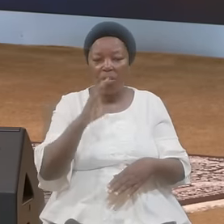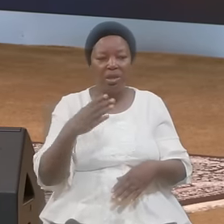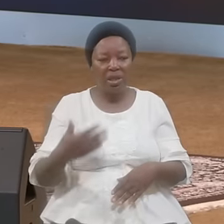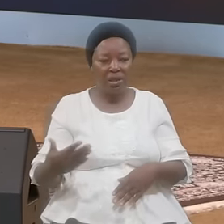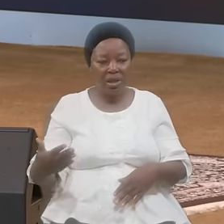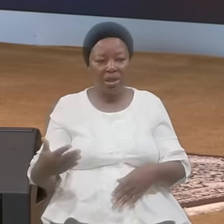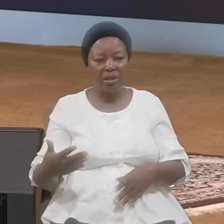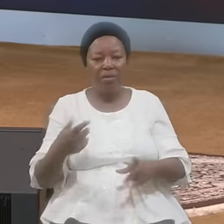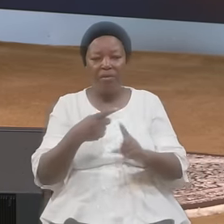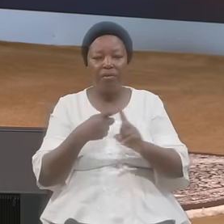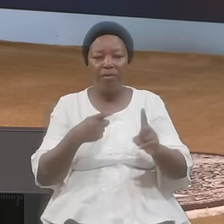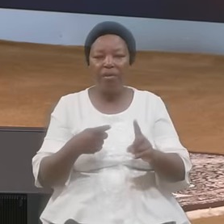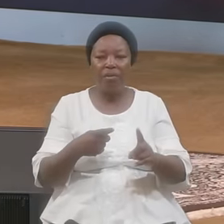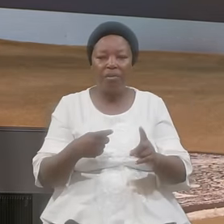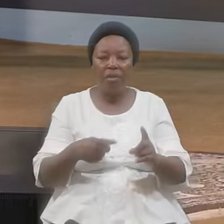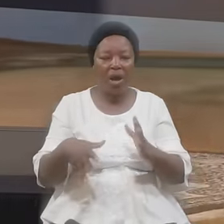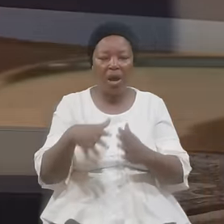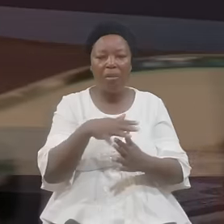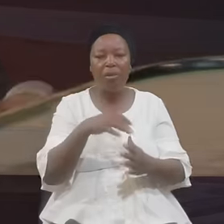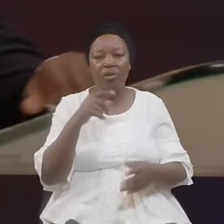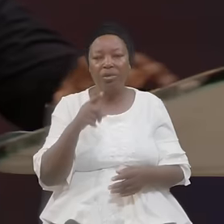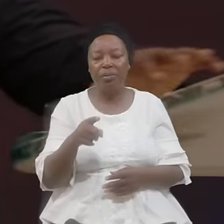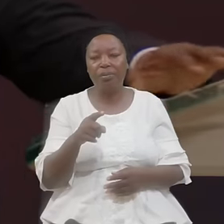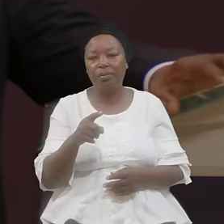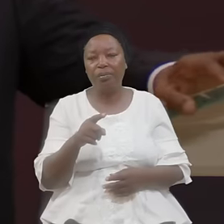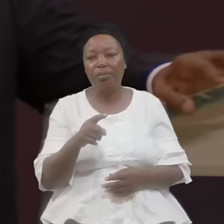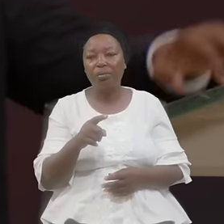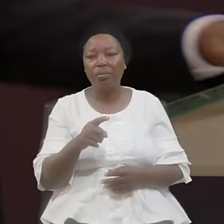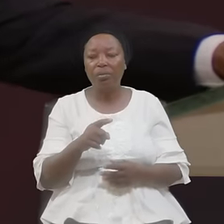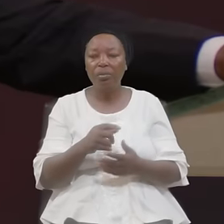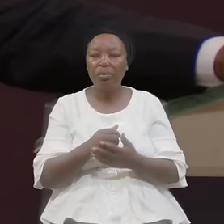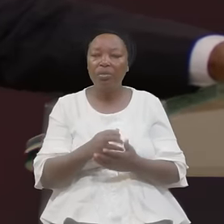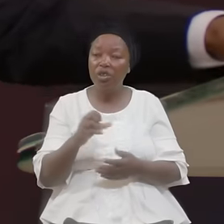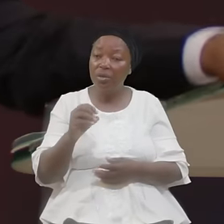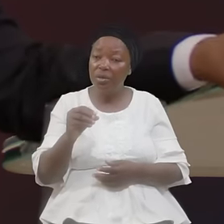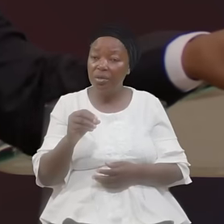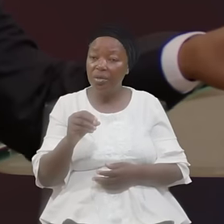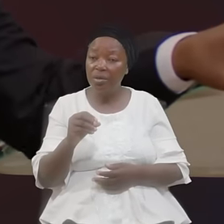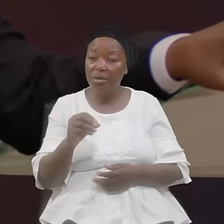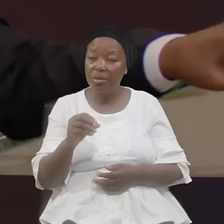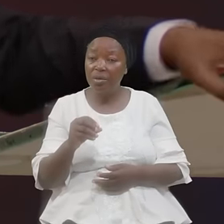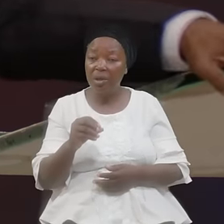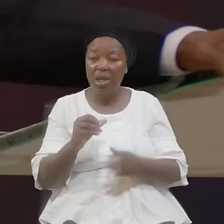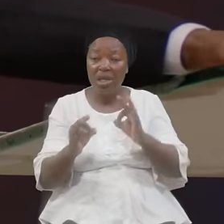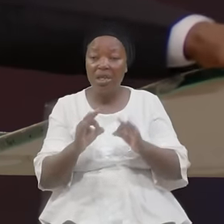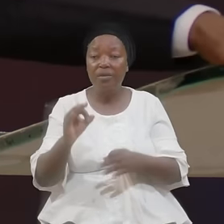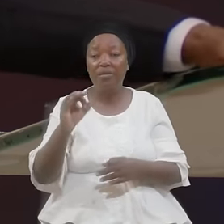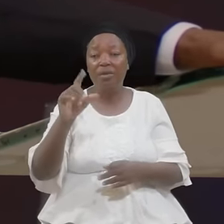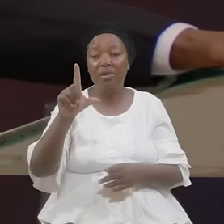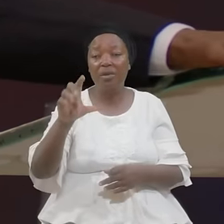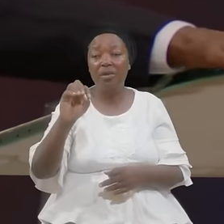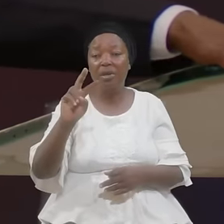Thing From Among You So If Levites Are There